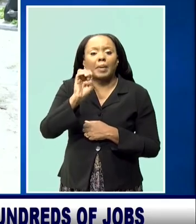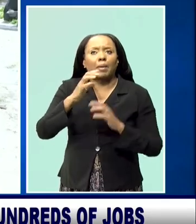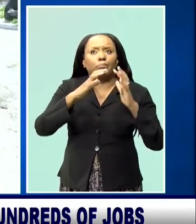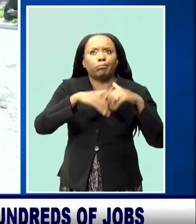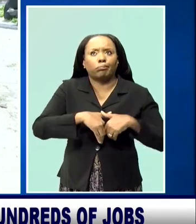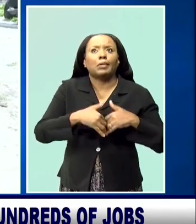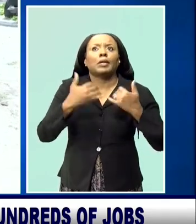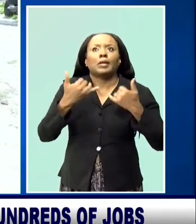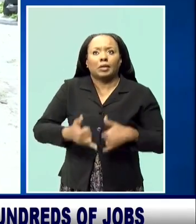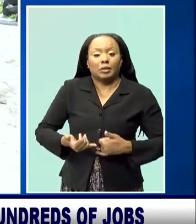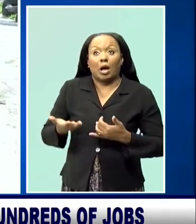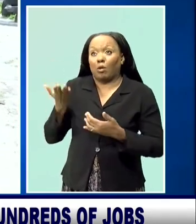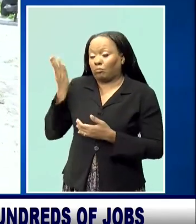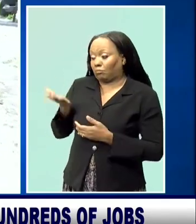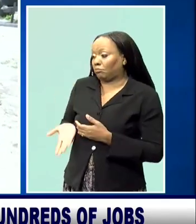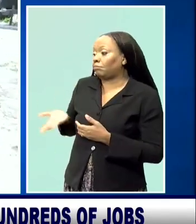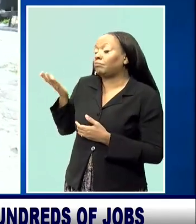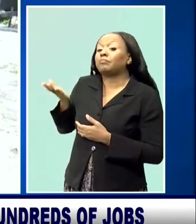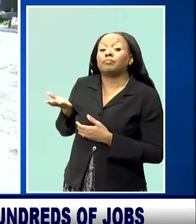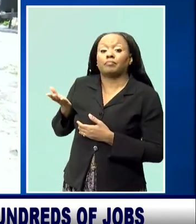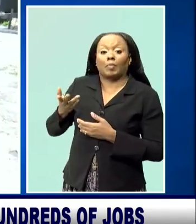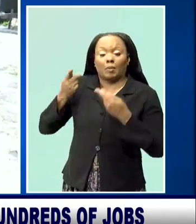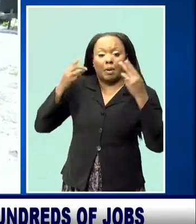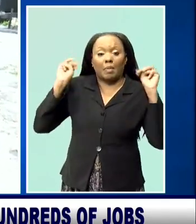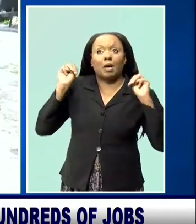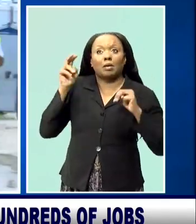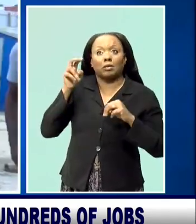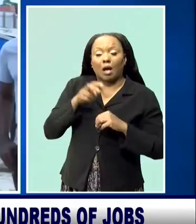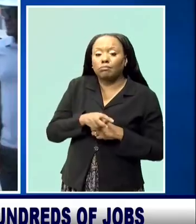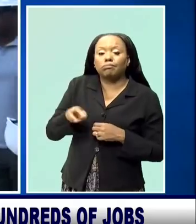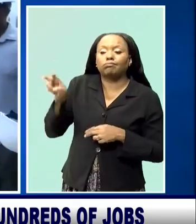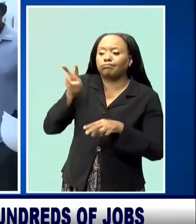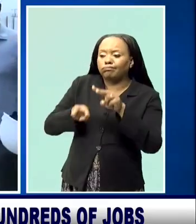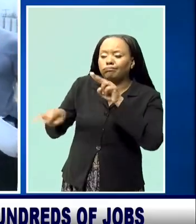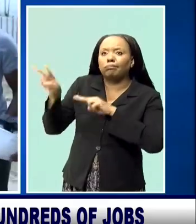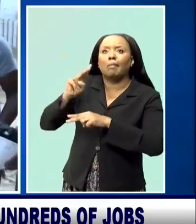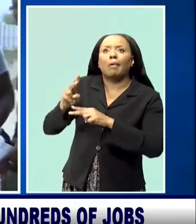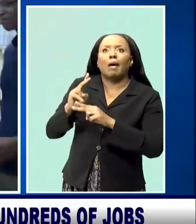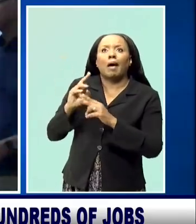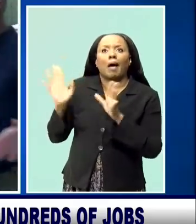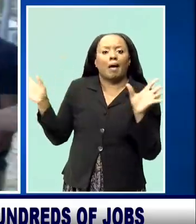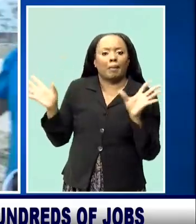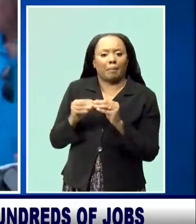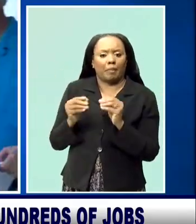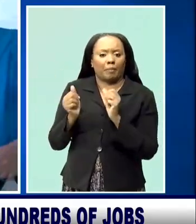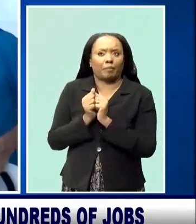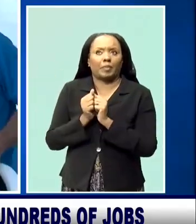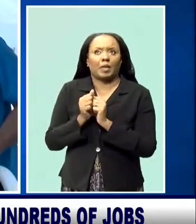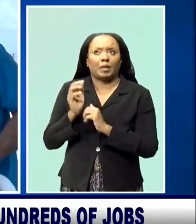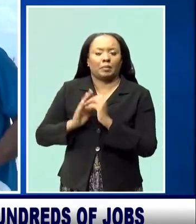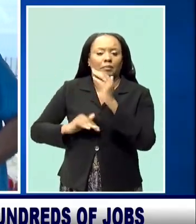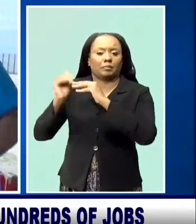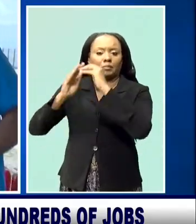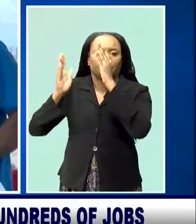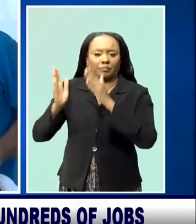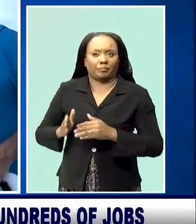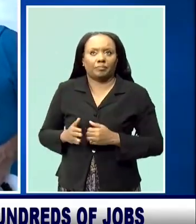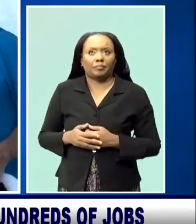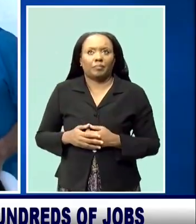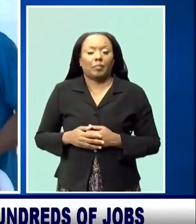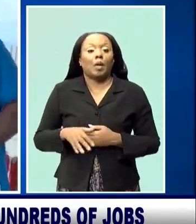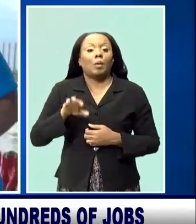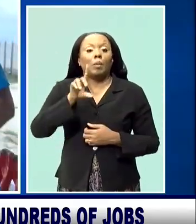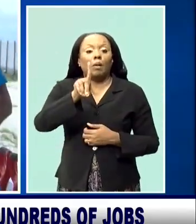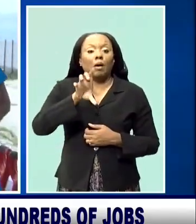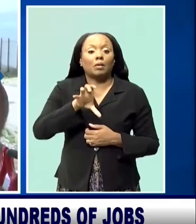ceremony, Prime Minister Mia Amor motley toured the site and met with the developers. She said the $100 million investment shows